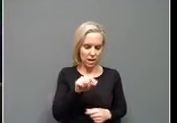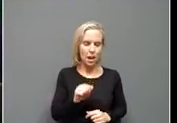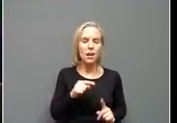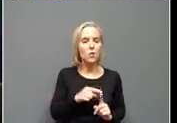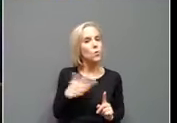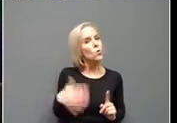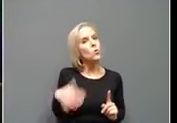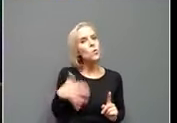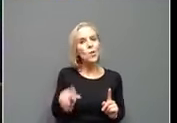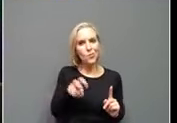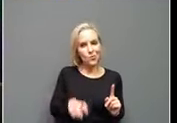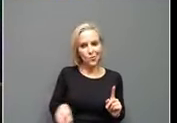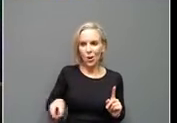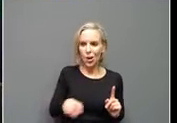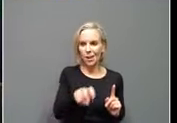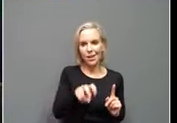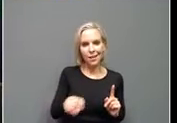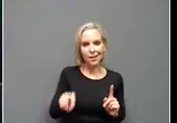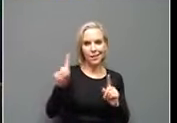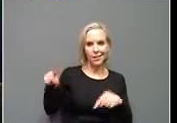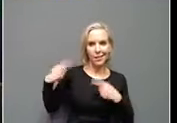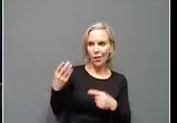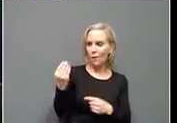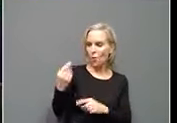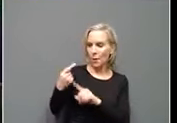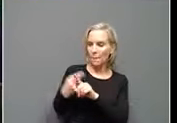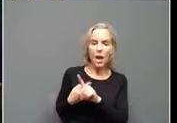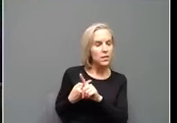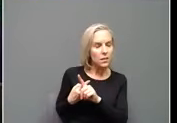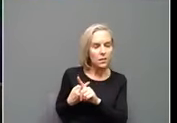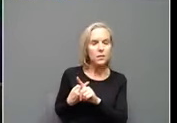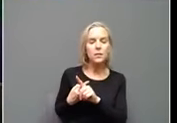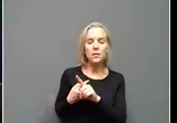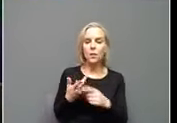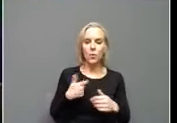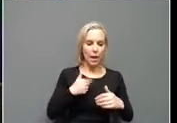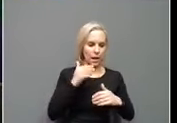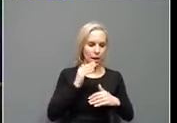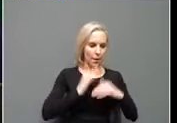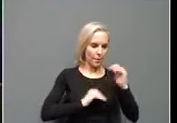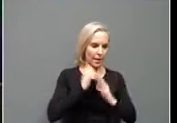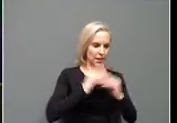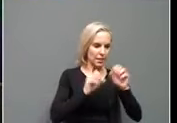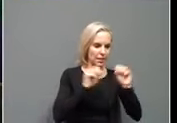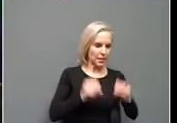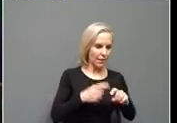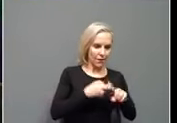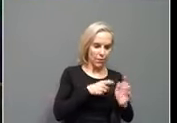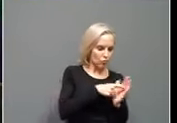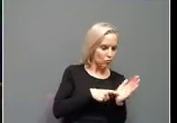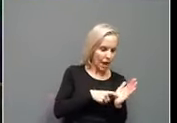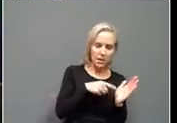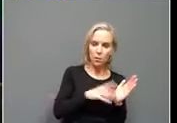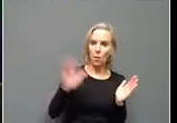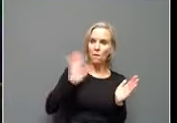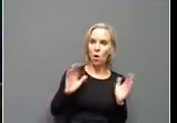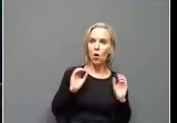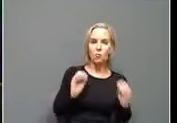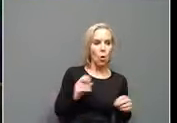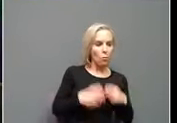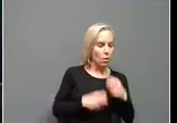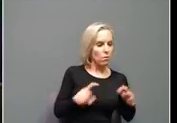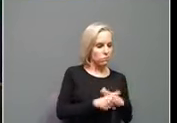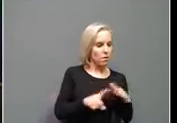a journey over the last 14 months or so. We have had to build systems from scratch for problems that didn't previously exist, and use